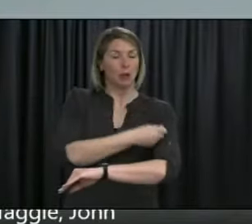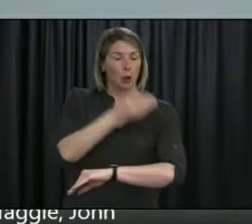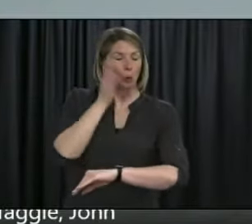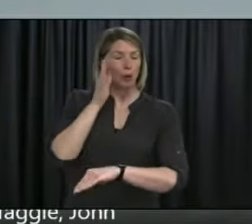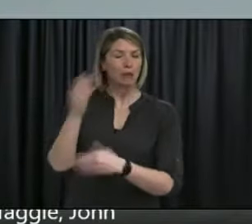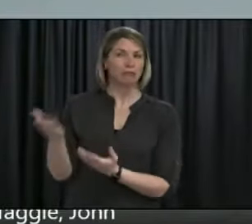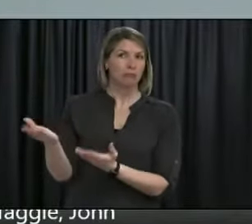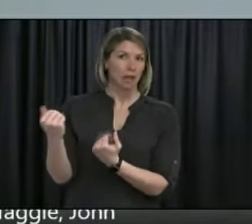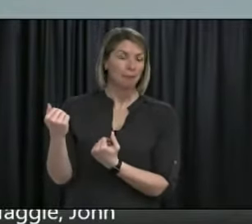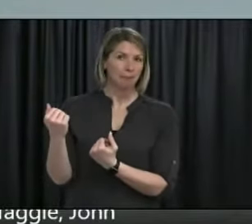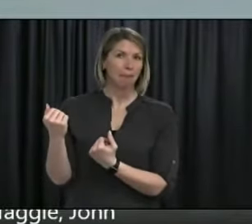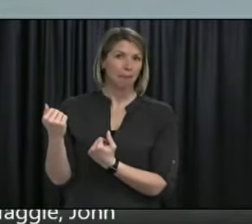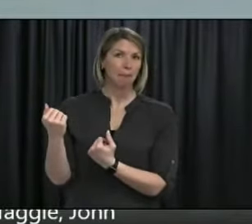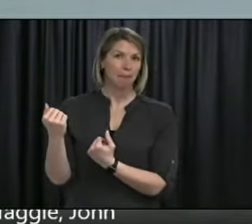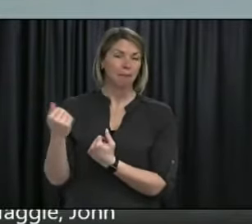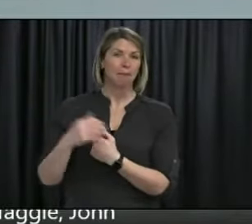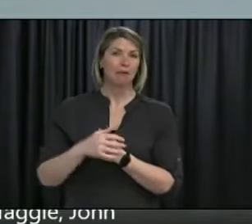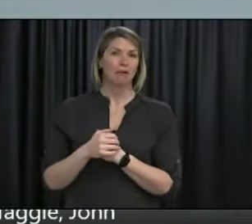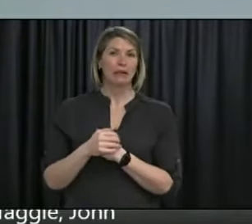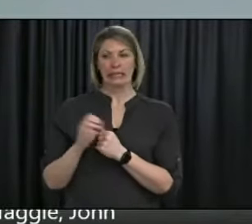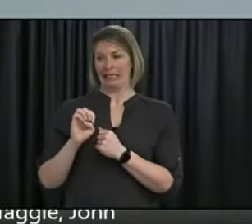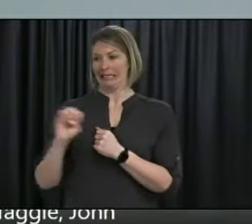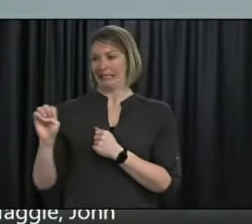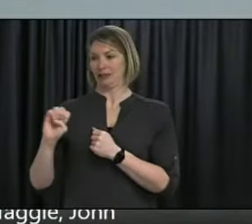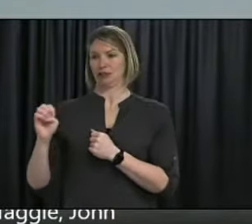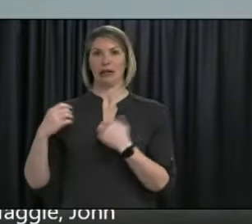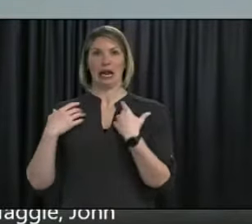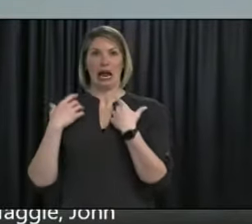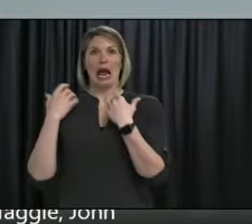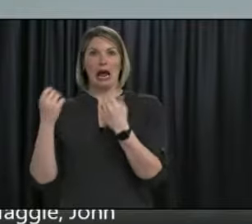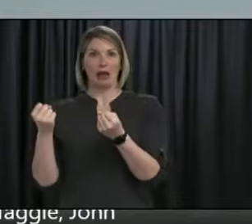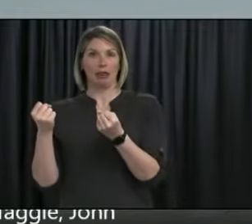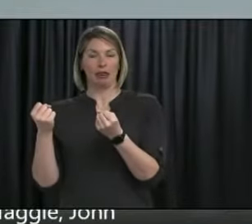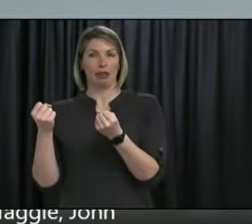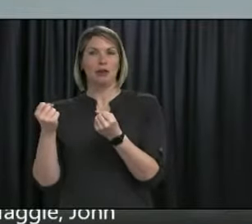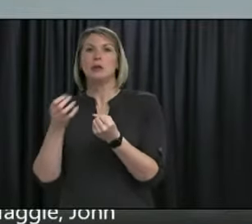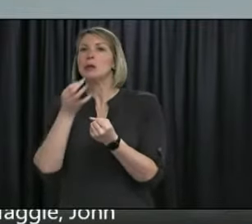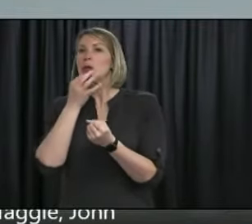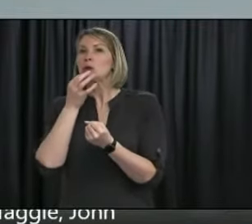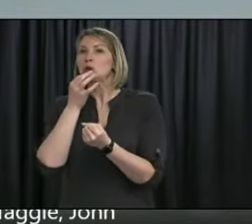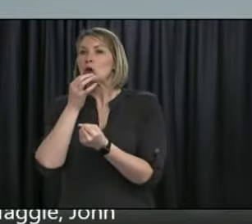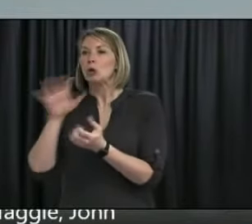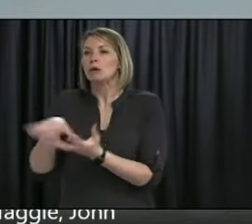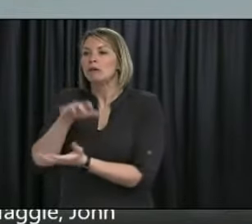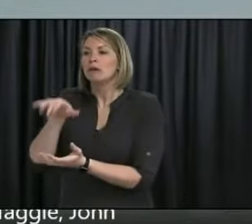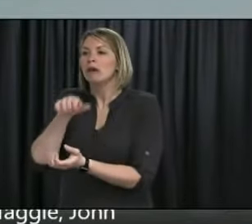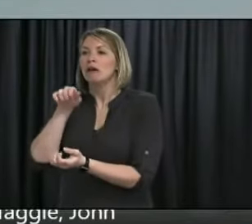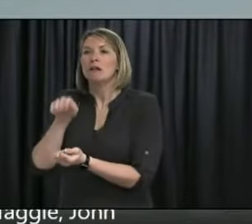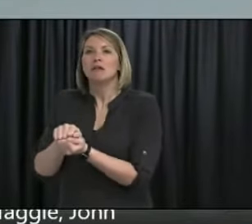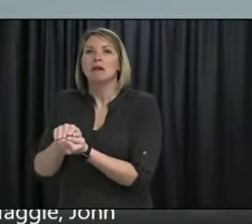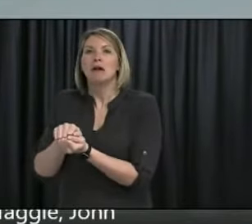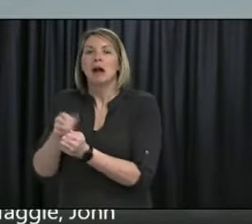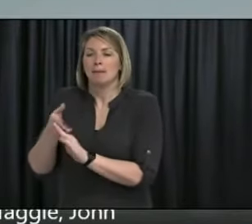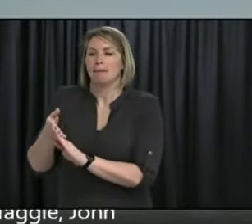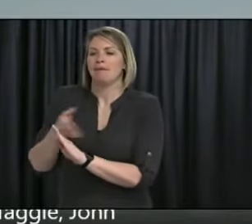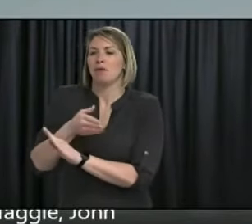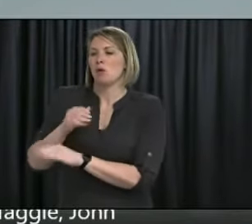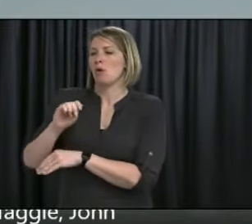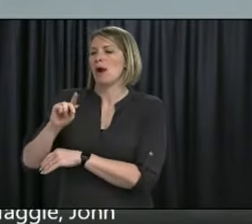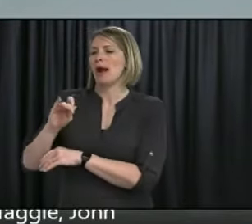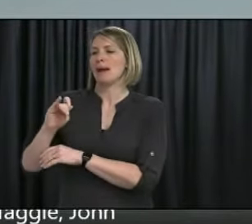are telling me they will have offered a vaccine to everybody over 70 in Eastern Health by April